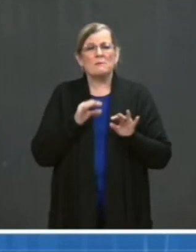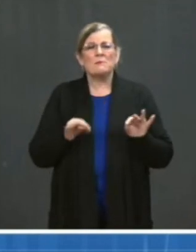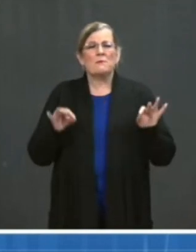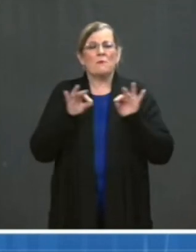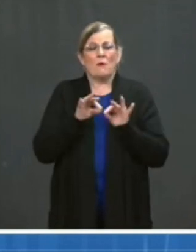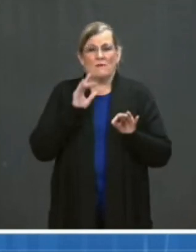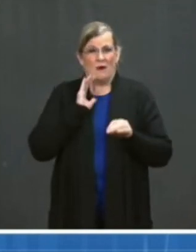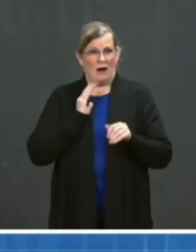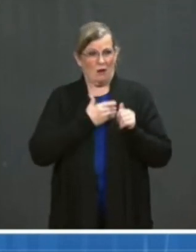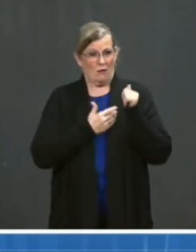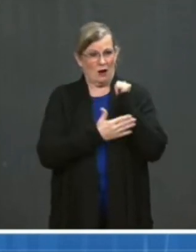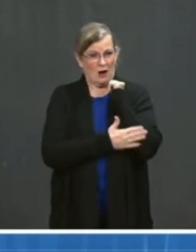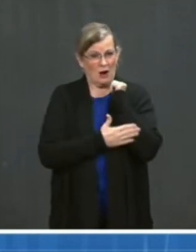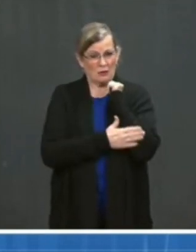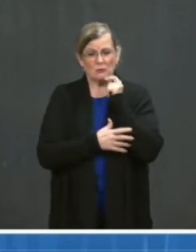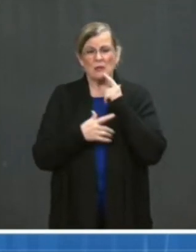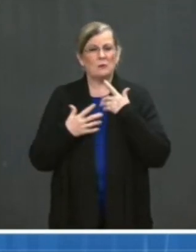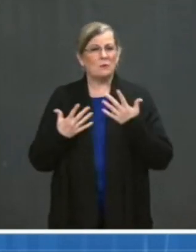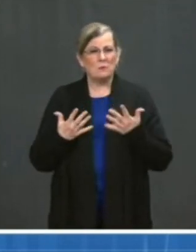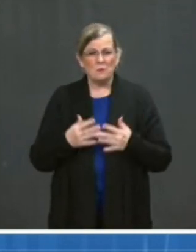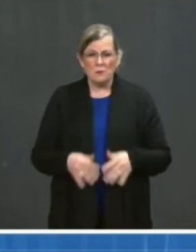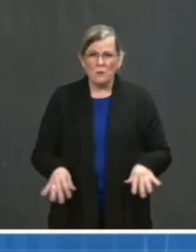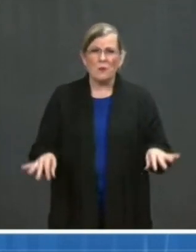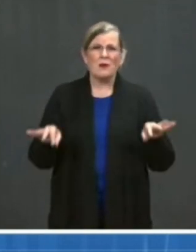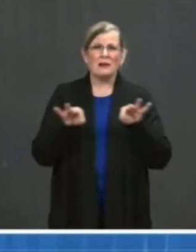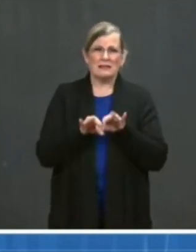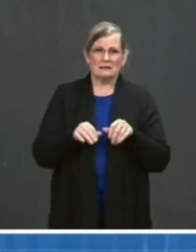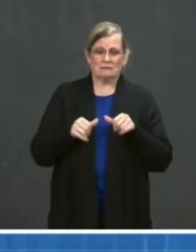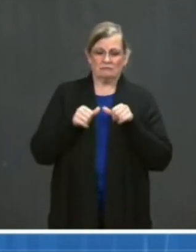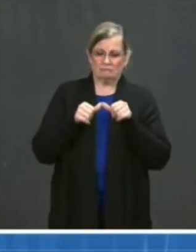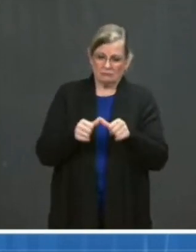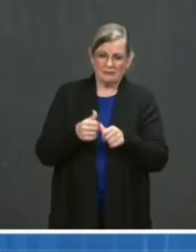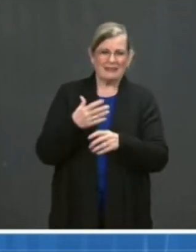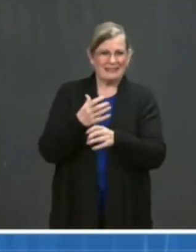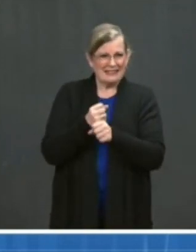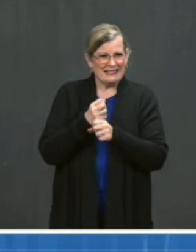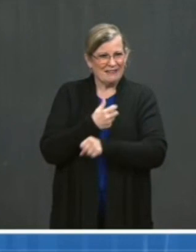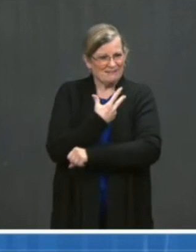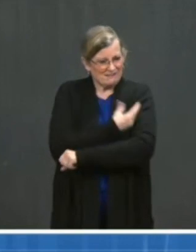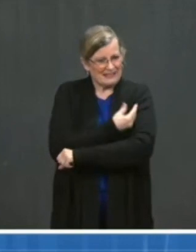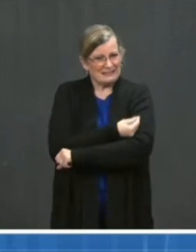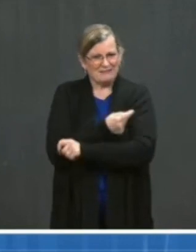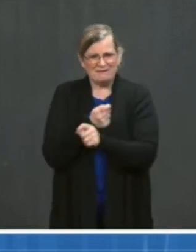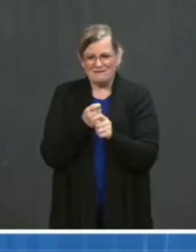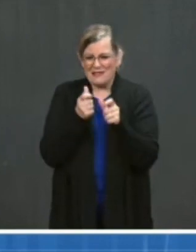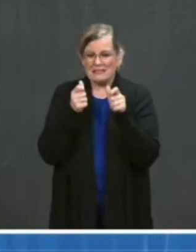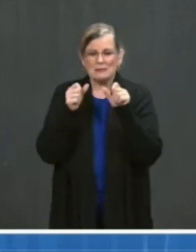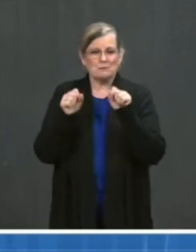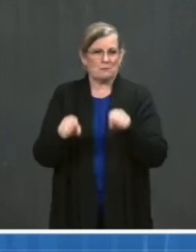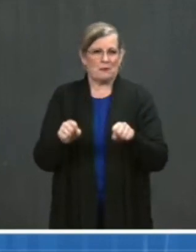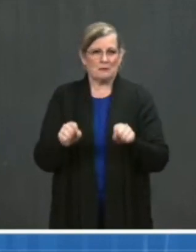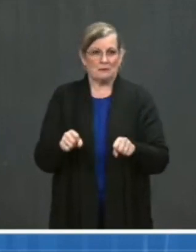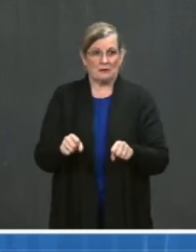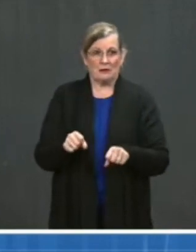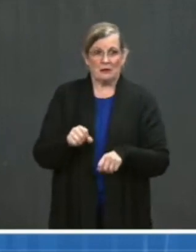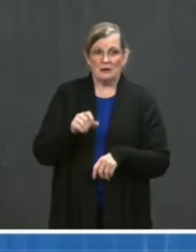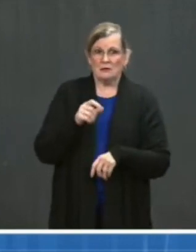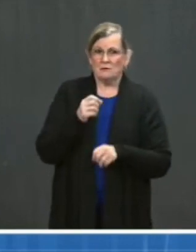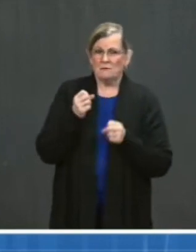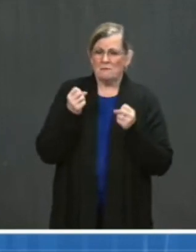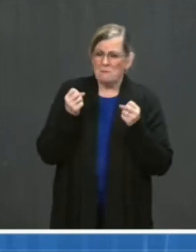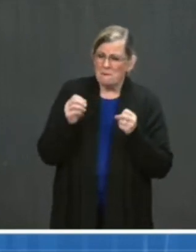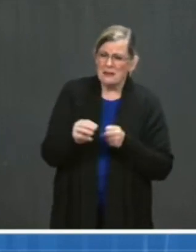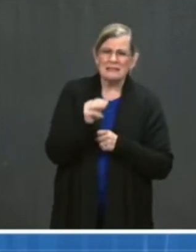actions to vaccinate the public as quickly as possible, and millions are being vaccinated each and every day.